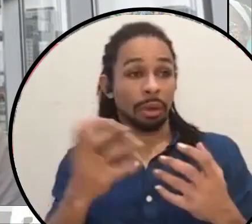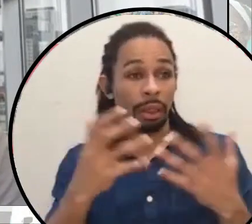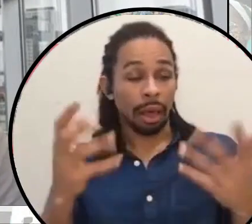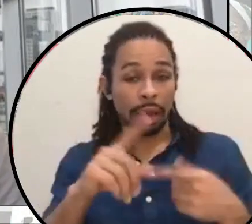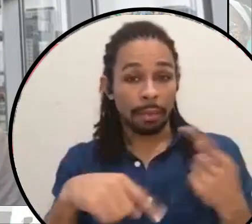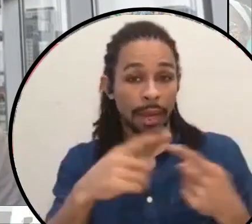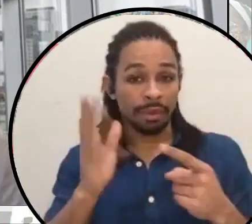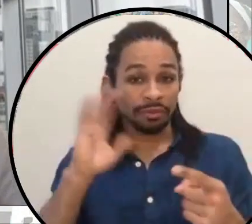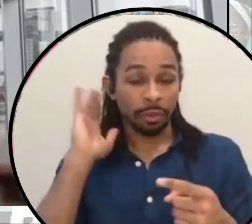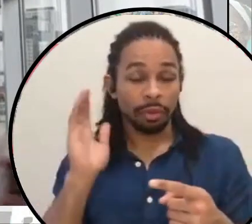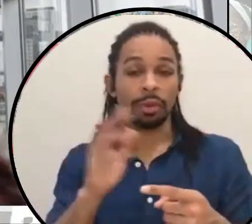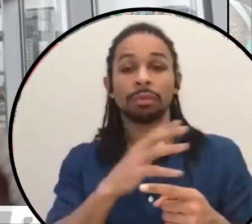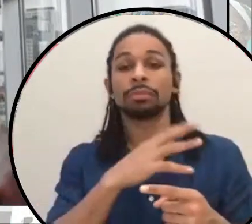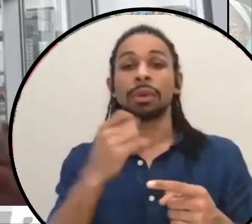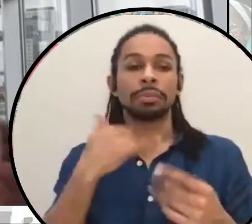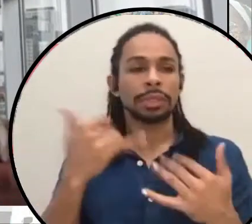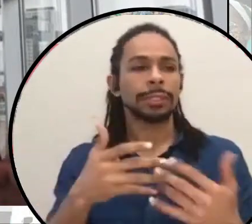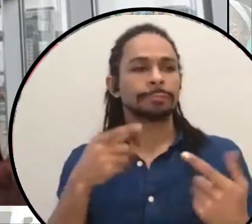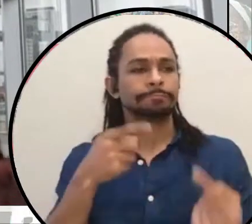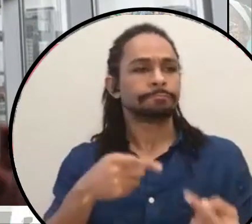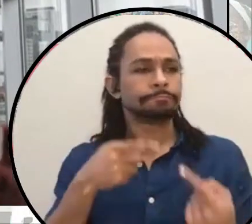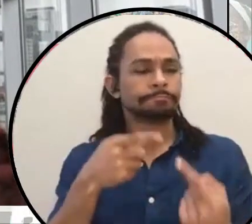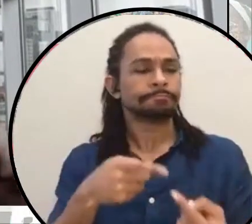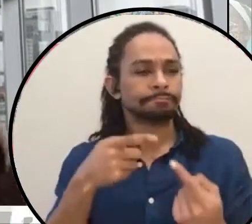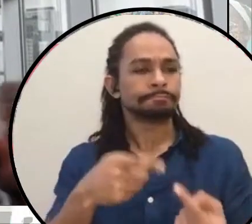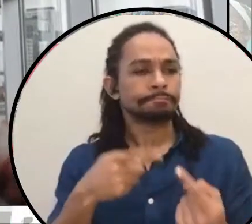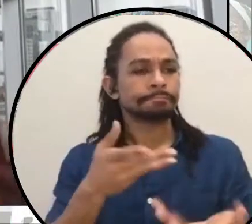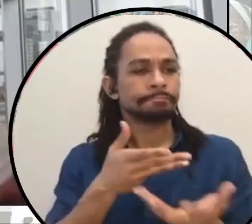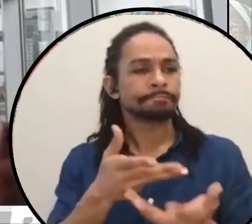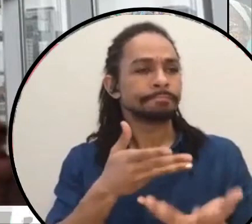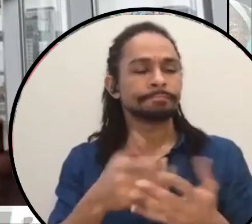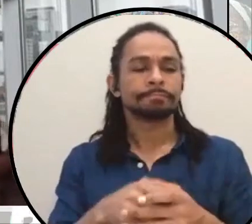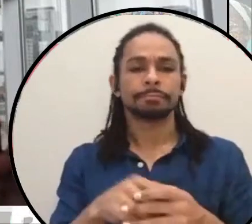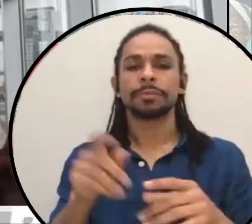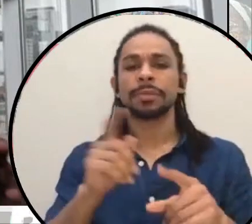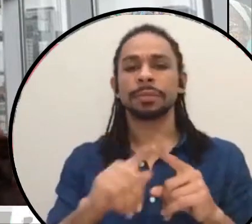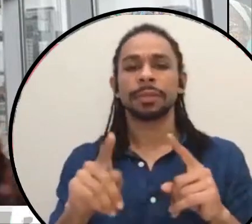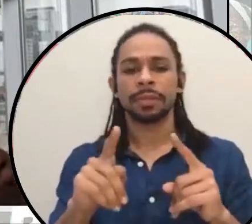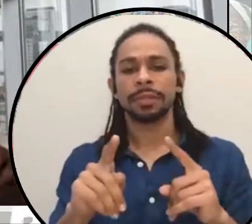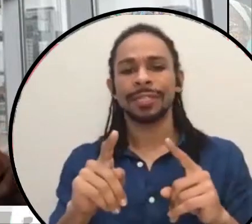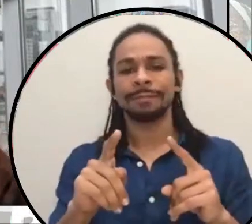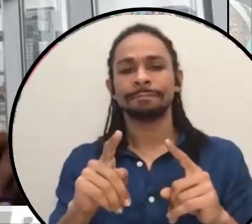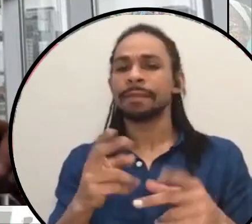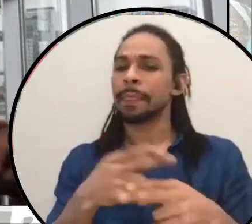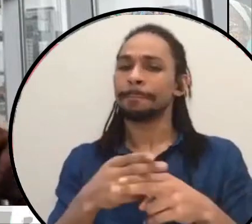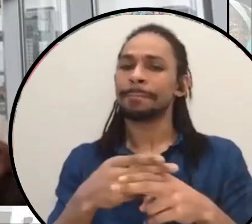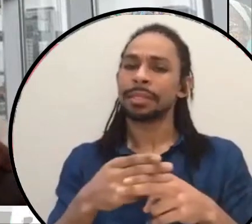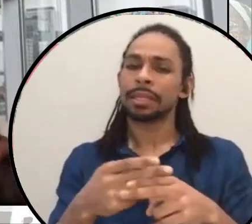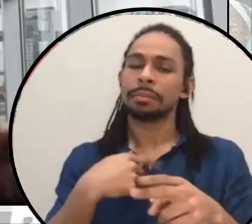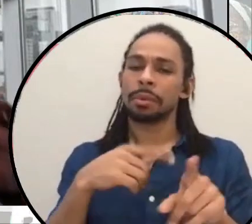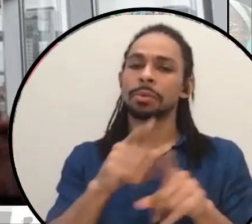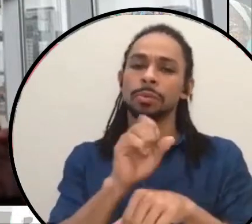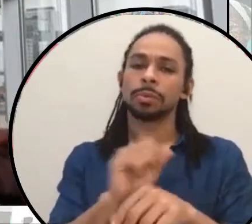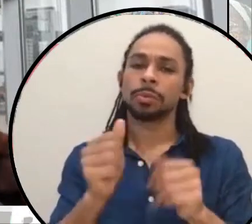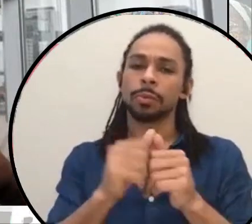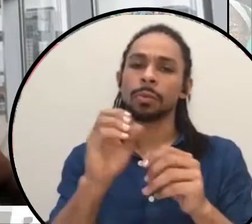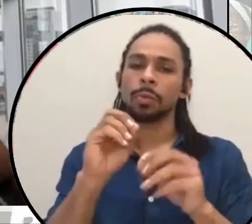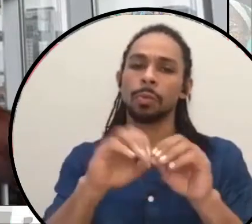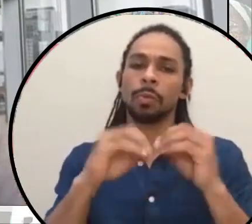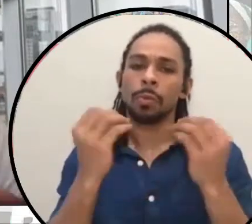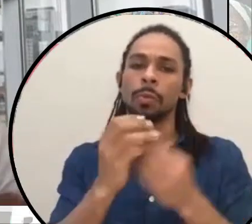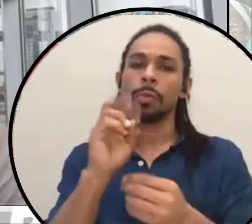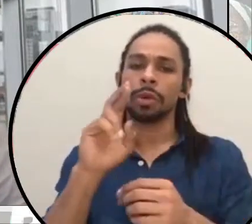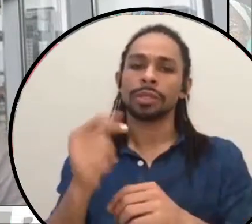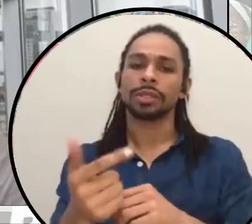with. And so I'm not sure, uh, in, in, in interim, uh, I work with organizations like, excuse me,